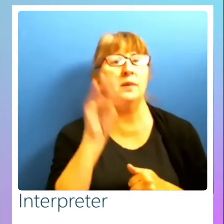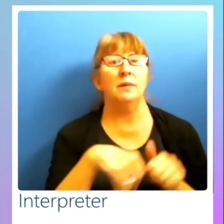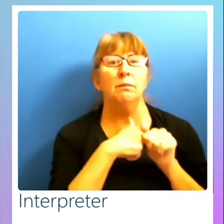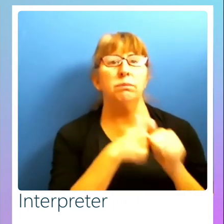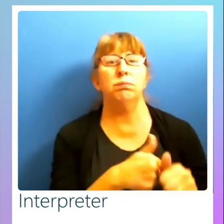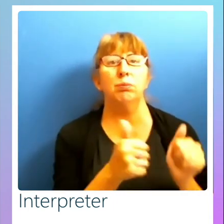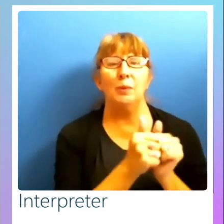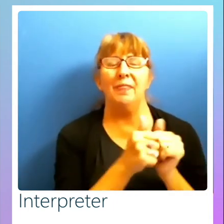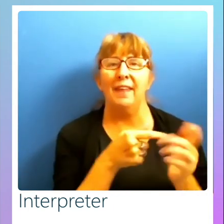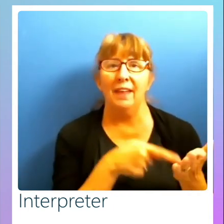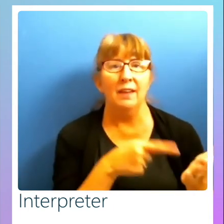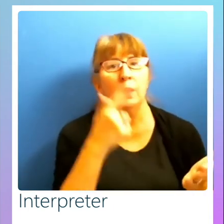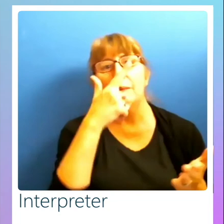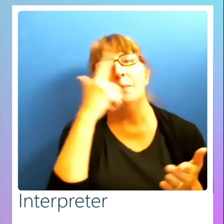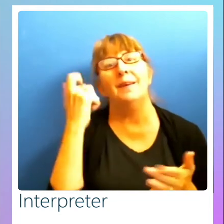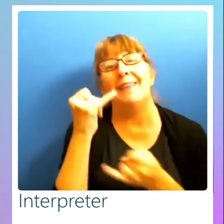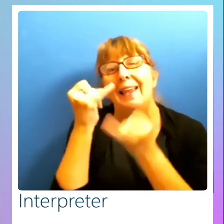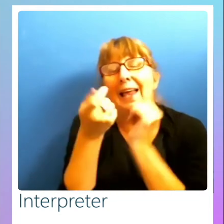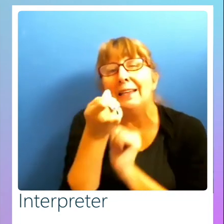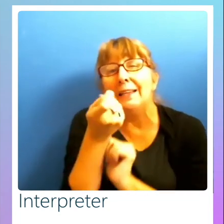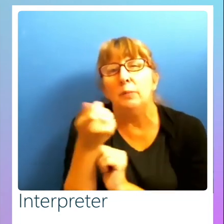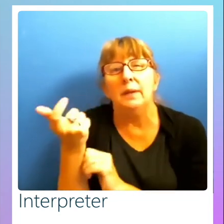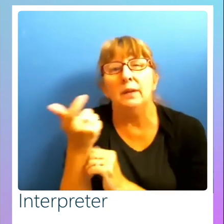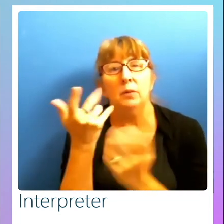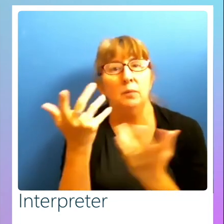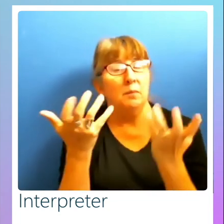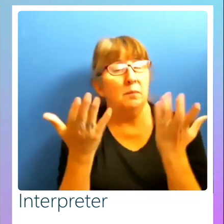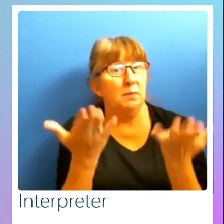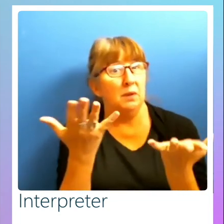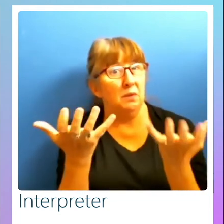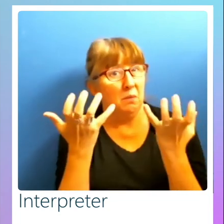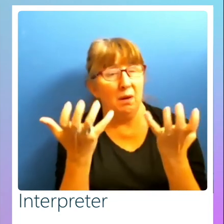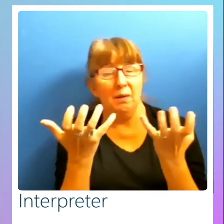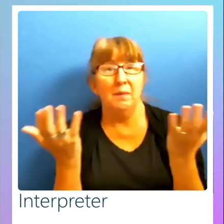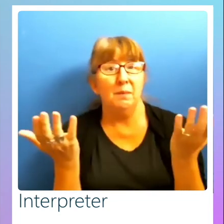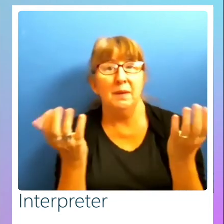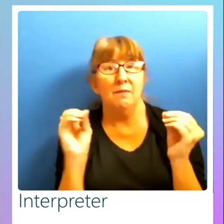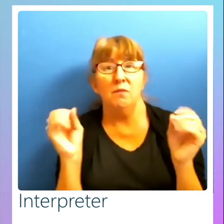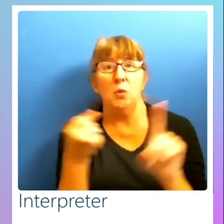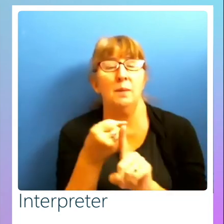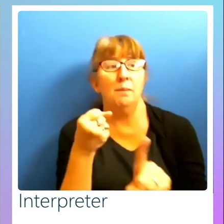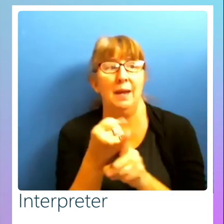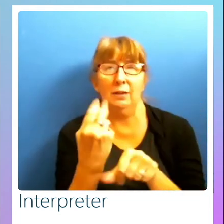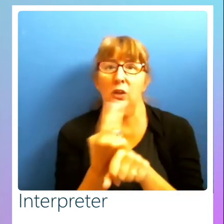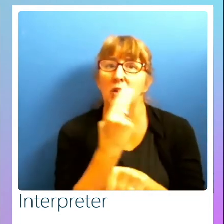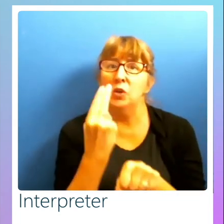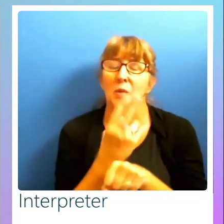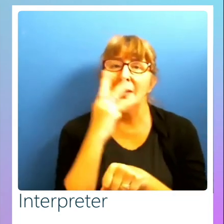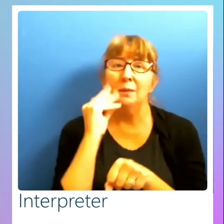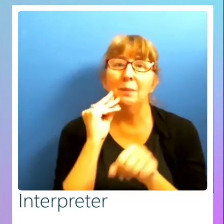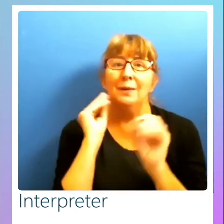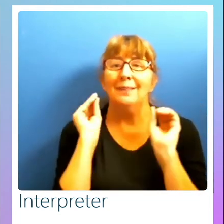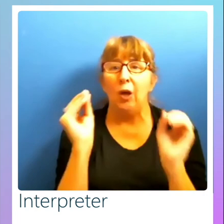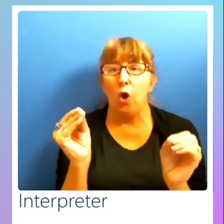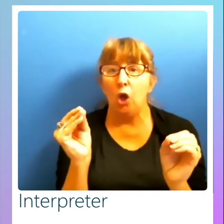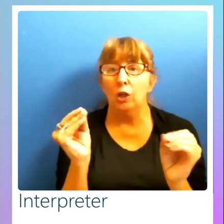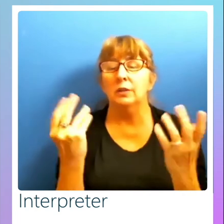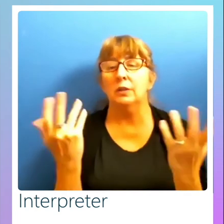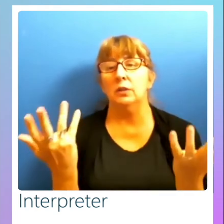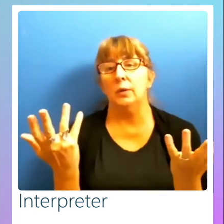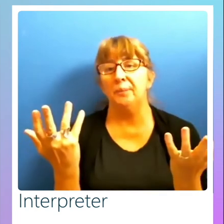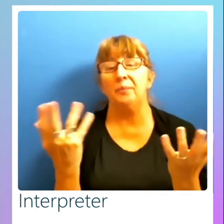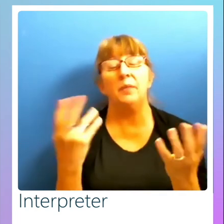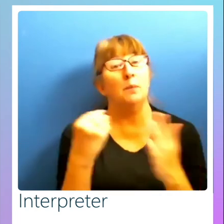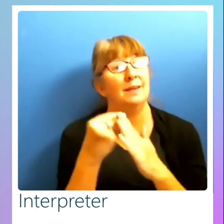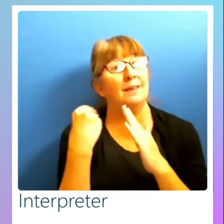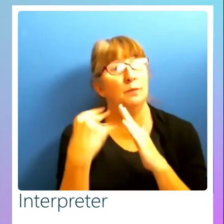conformant, because that last little bit you may go after may have almost no impact on the user experience at all. But it's